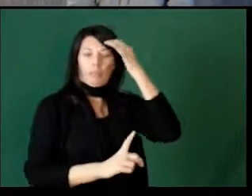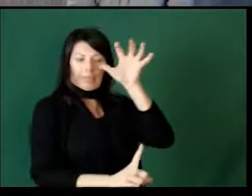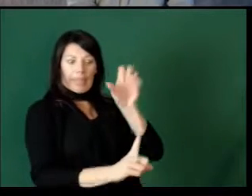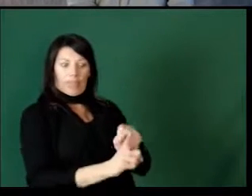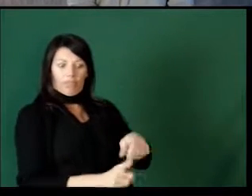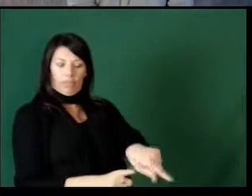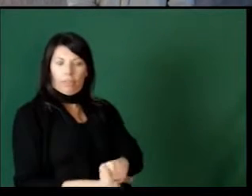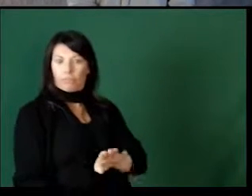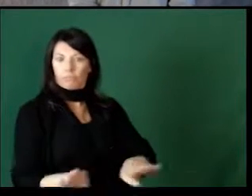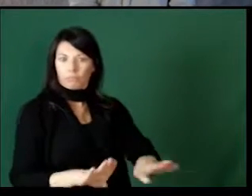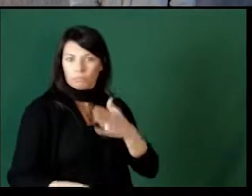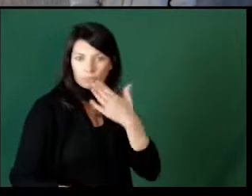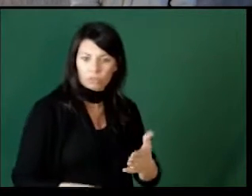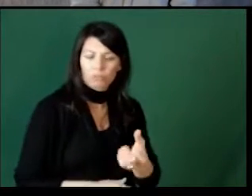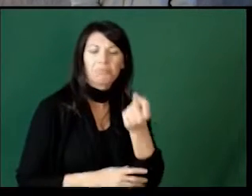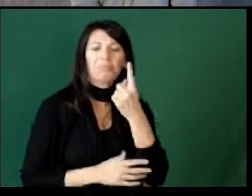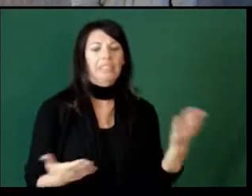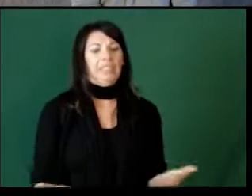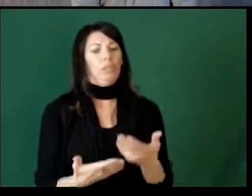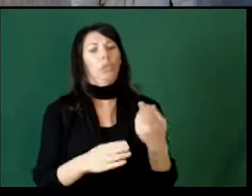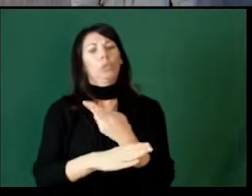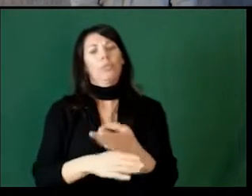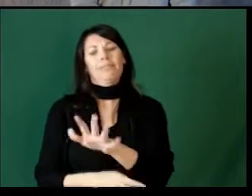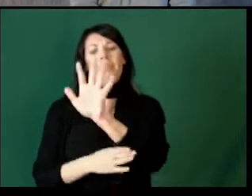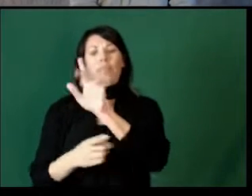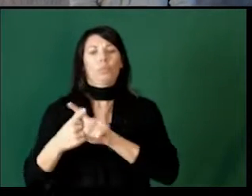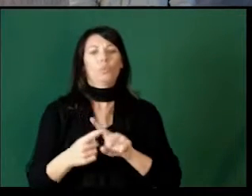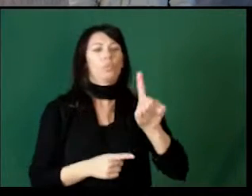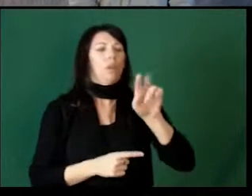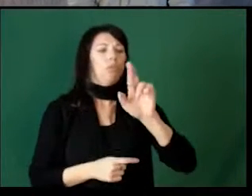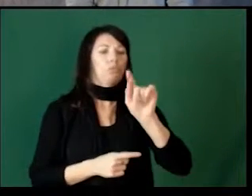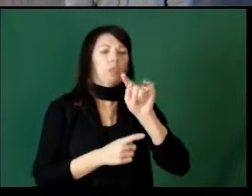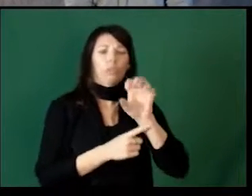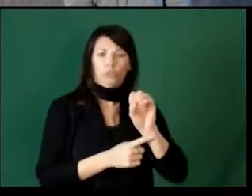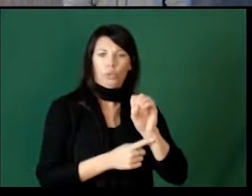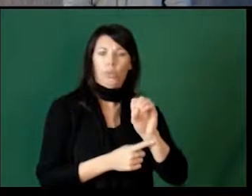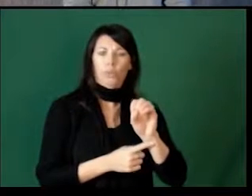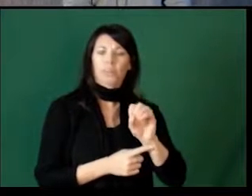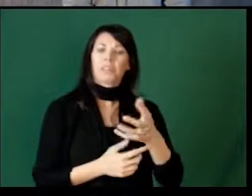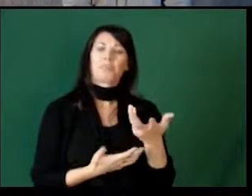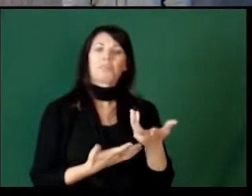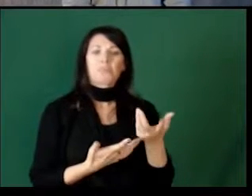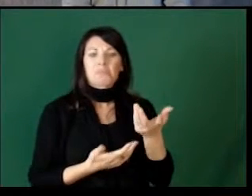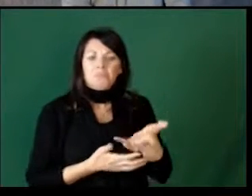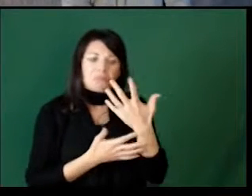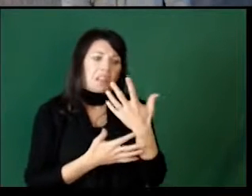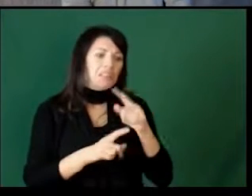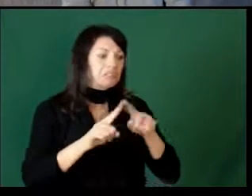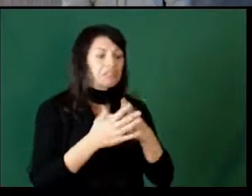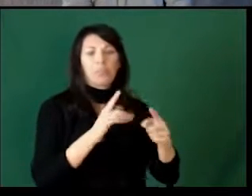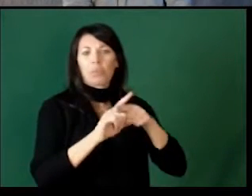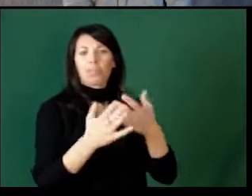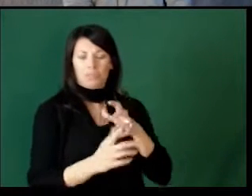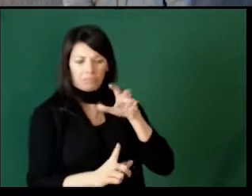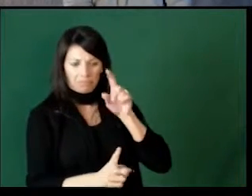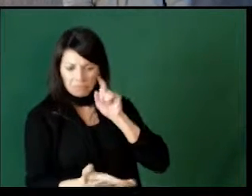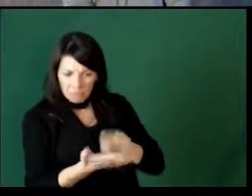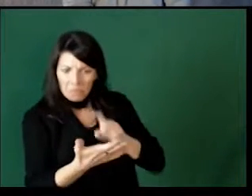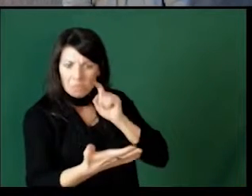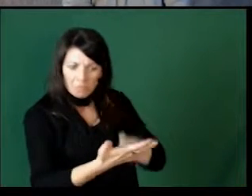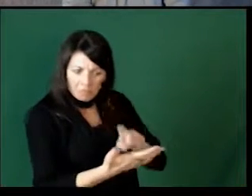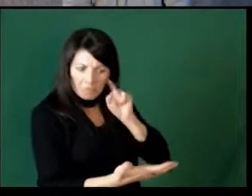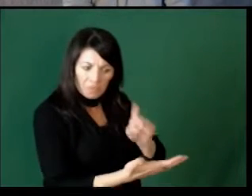catching them being good. At school we practice a 5 to 1 ratio, trying to catch those positives, notice them